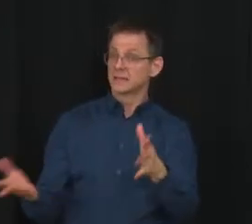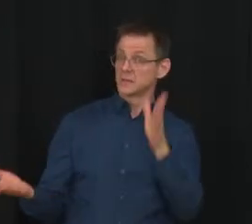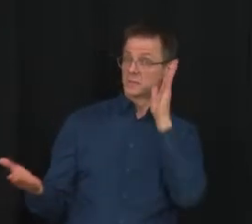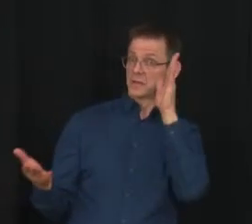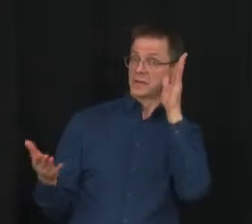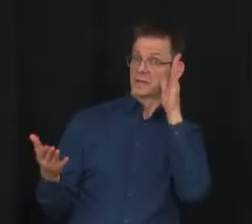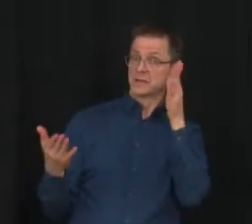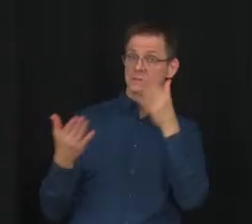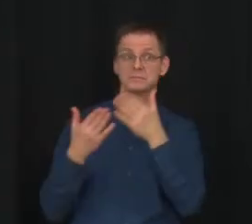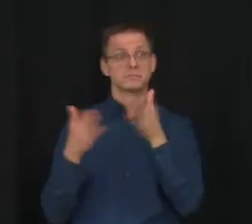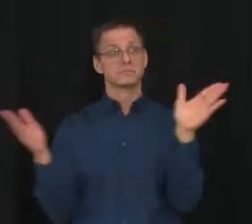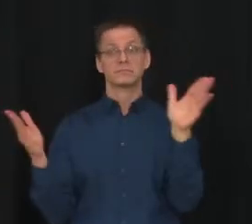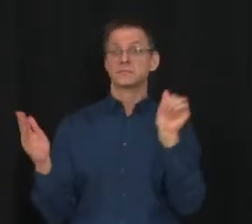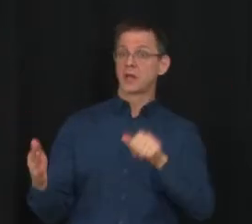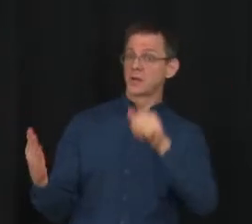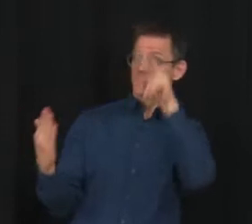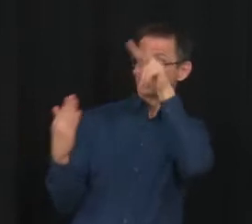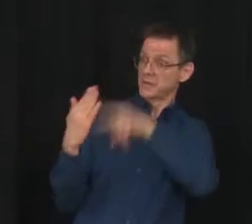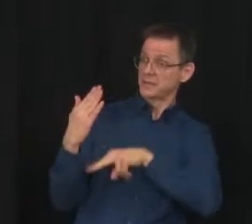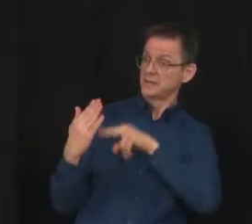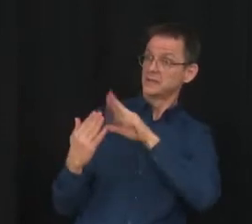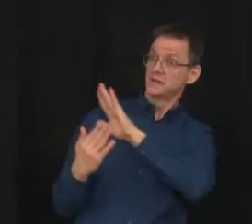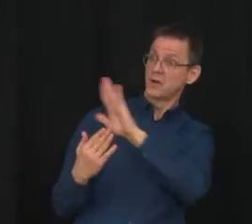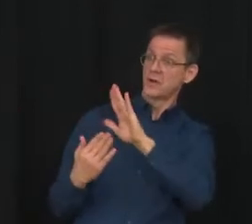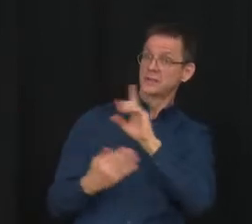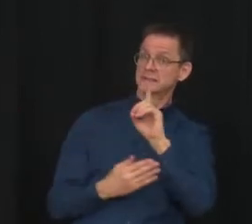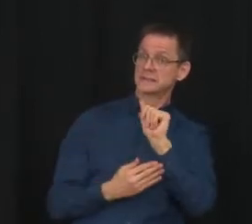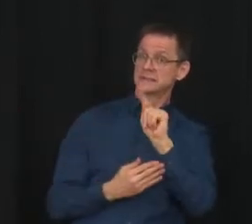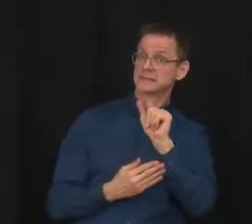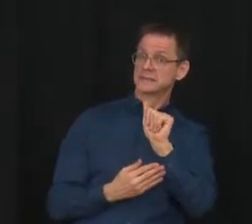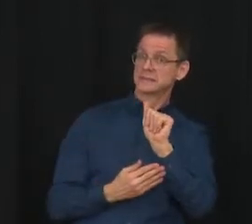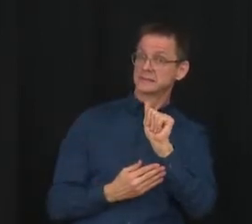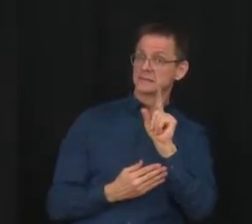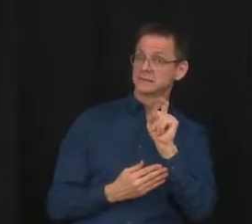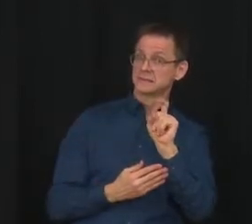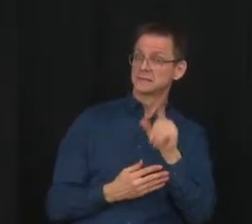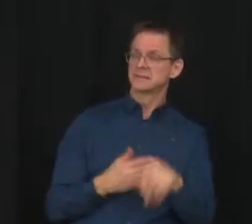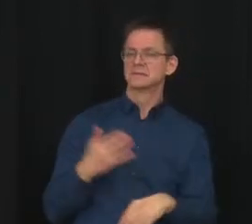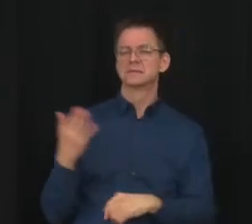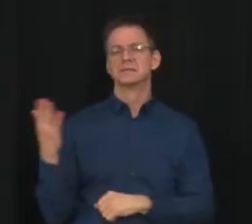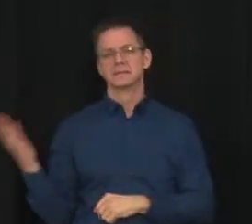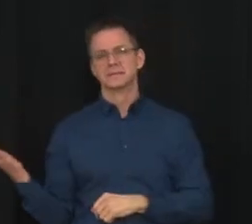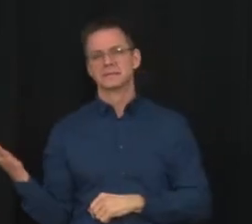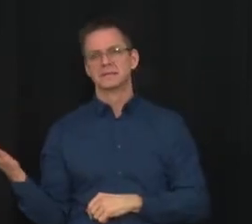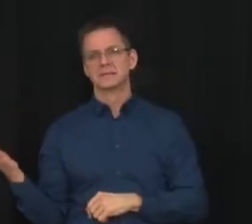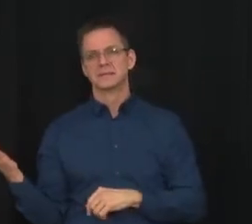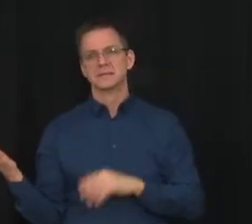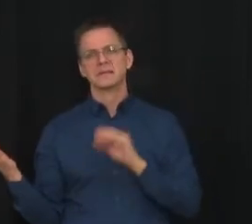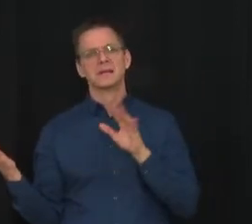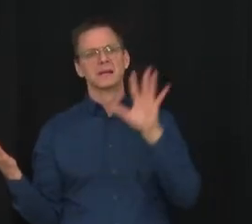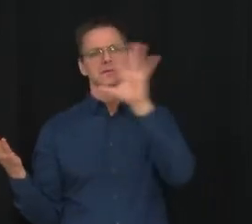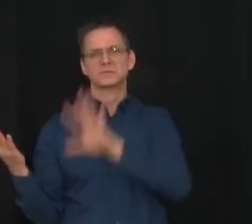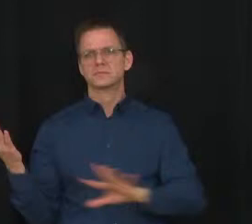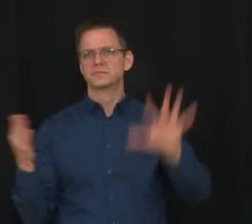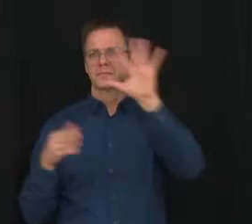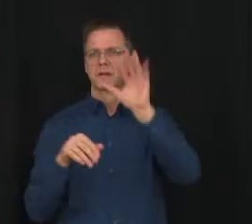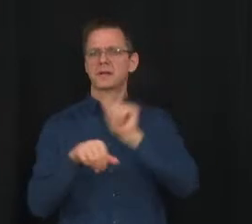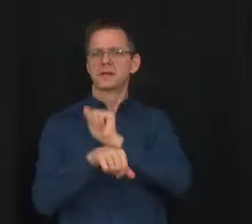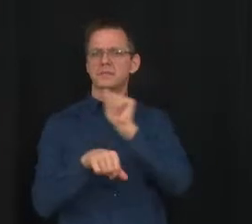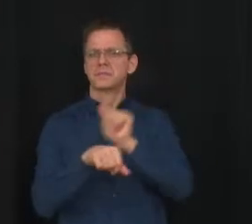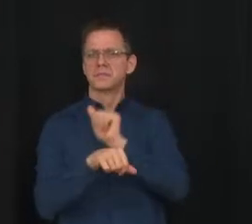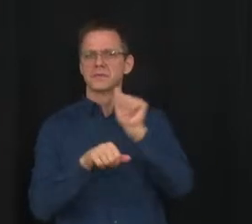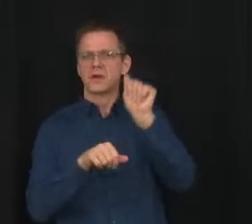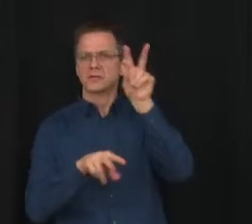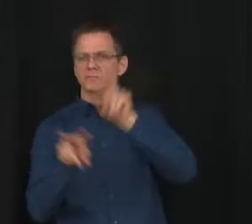Well, we looked at health data from across the province as well as what the health data is telling us in terms of the effects of